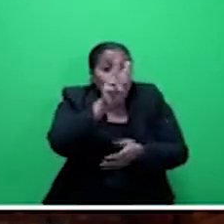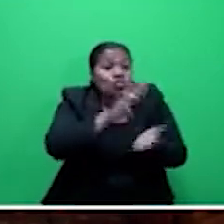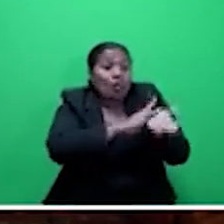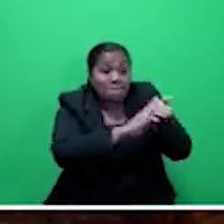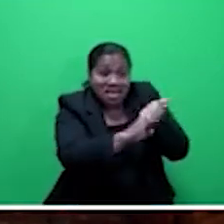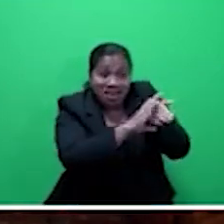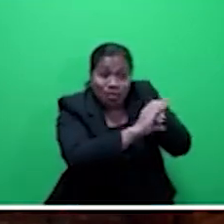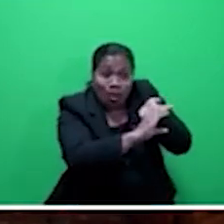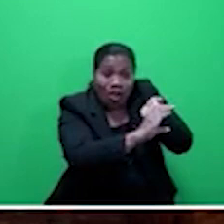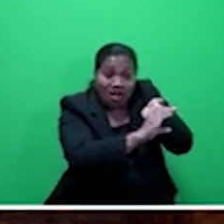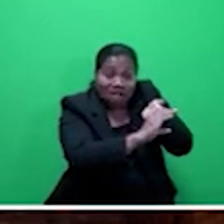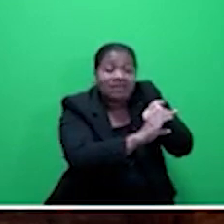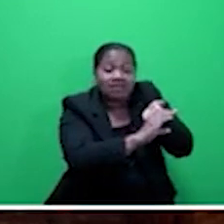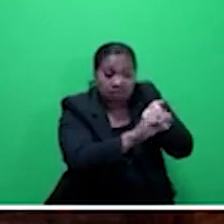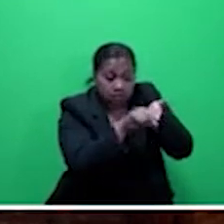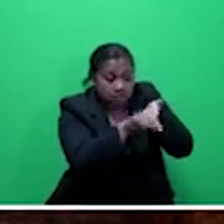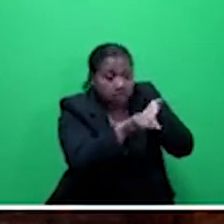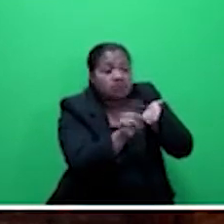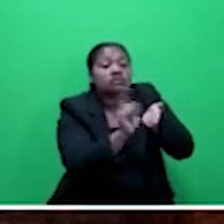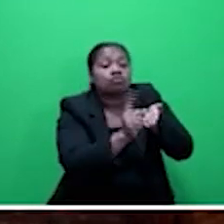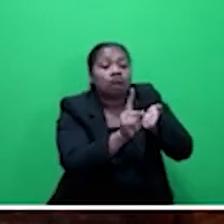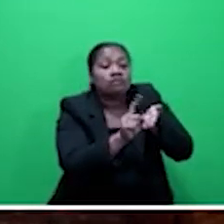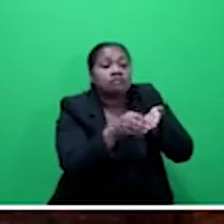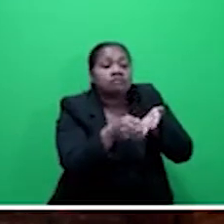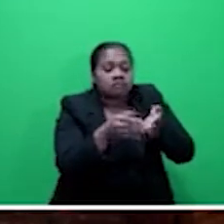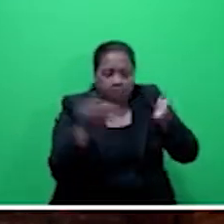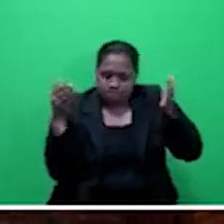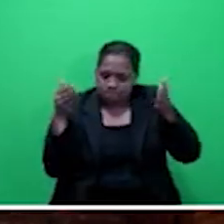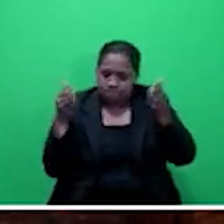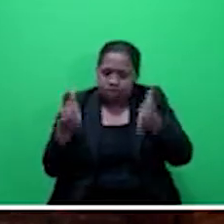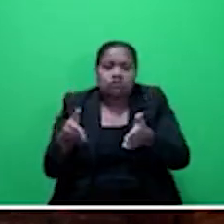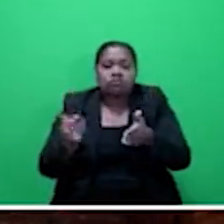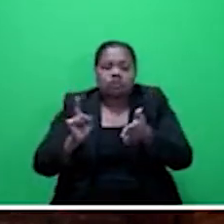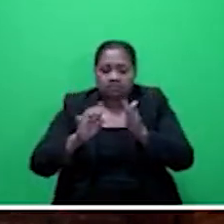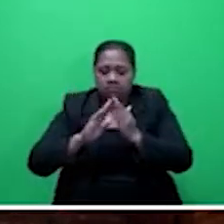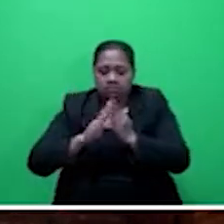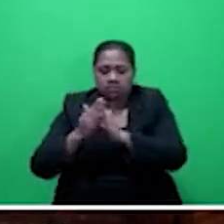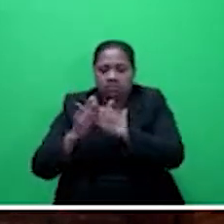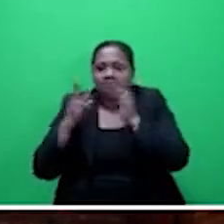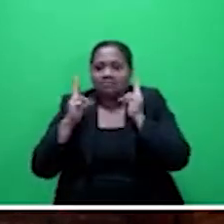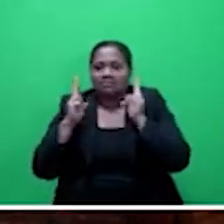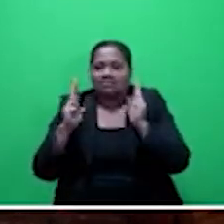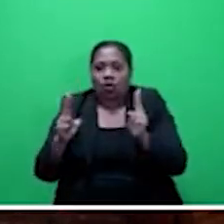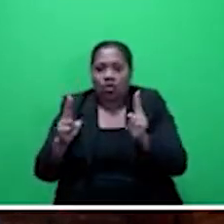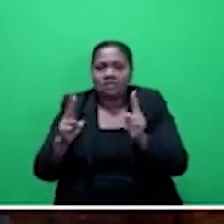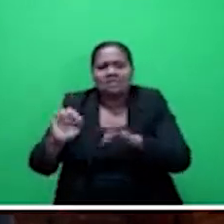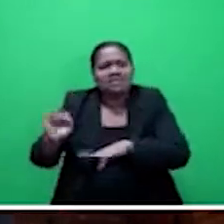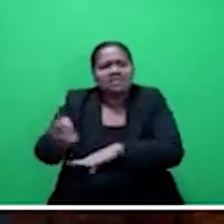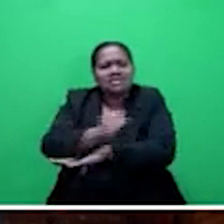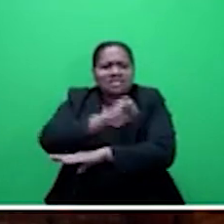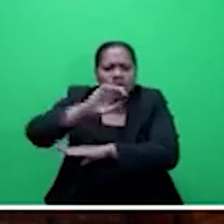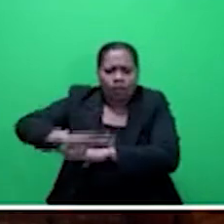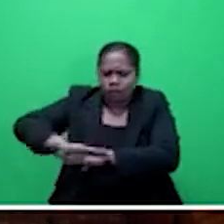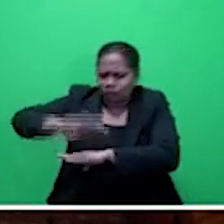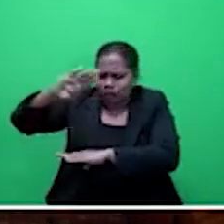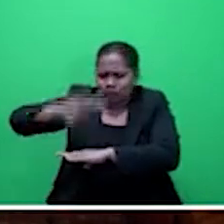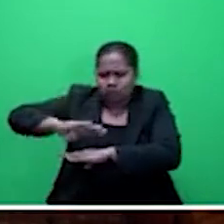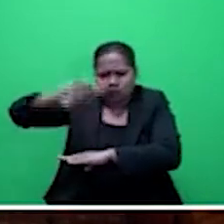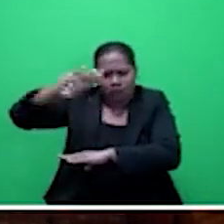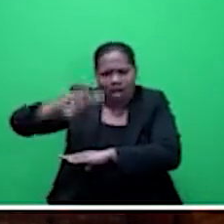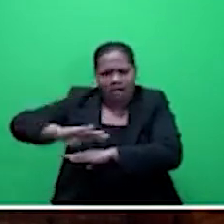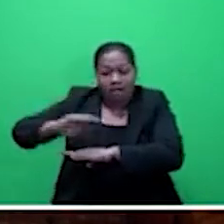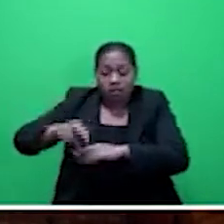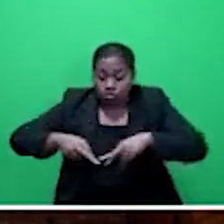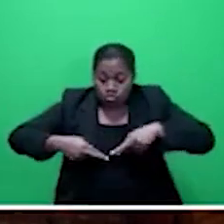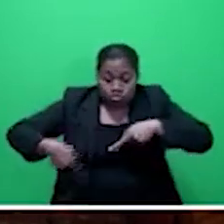in which the focus was on community halls, seawalls, river protection, river